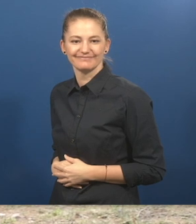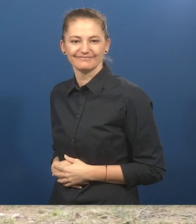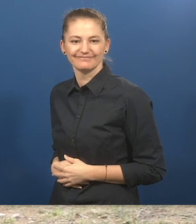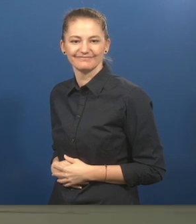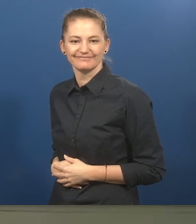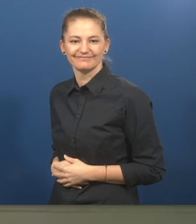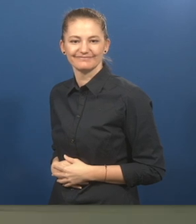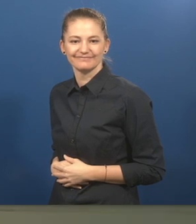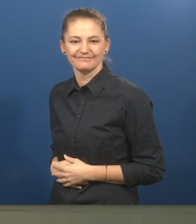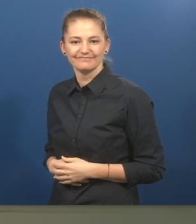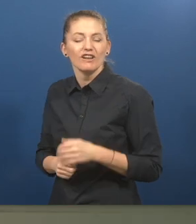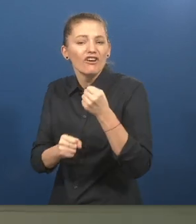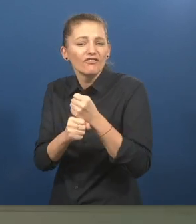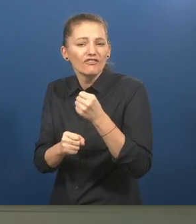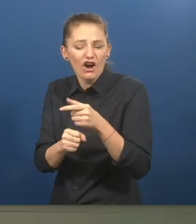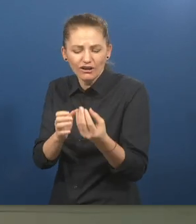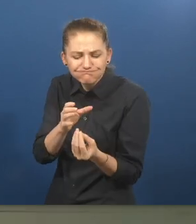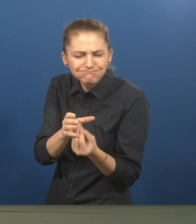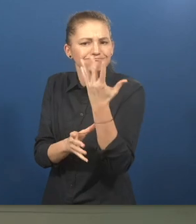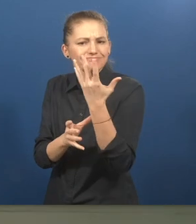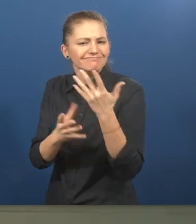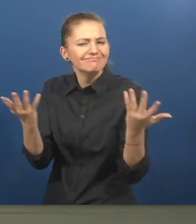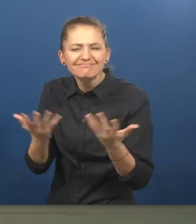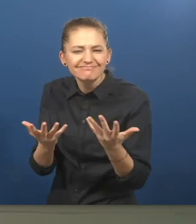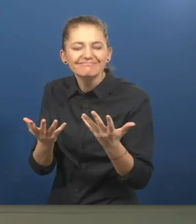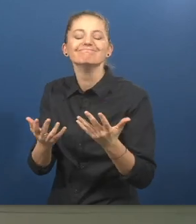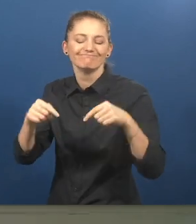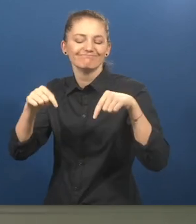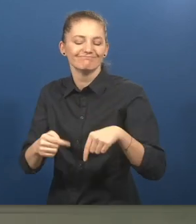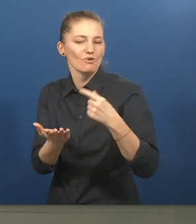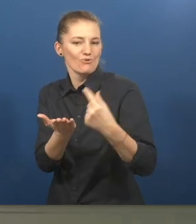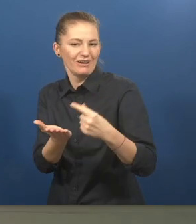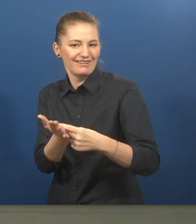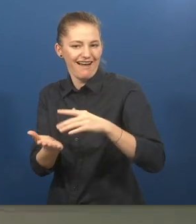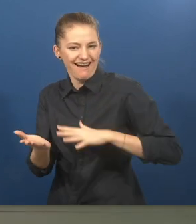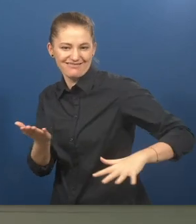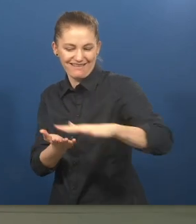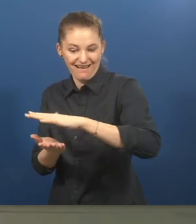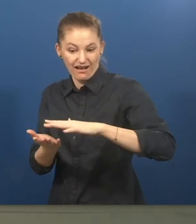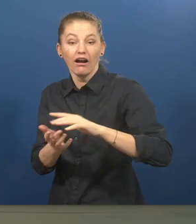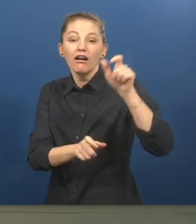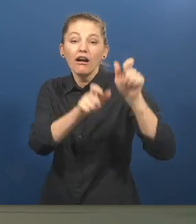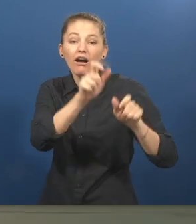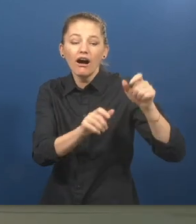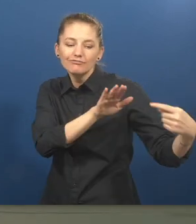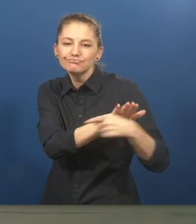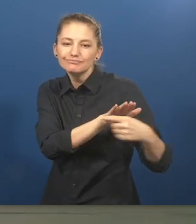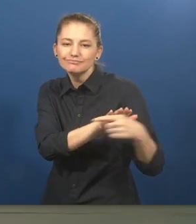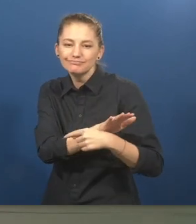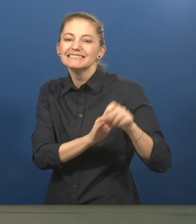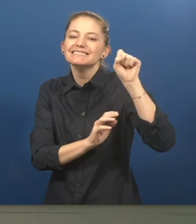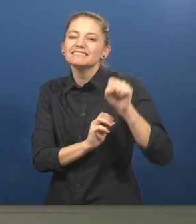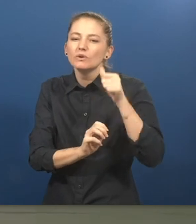The triggers for this work were the context in Uganda in a context where South Sudanese